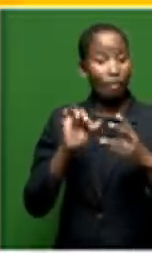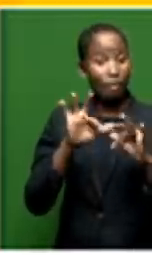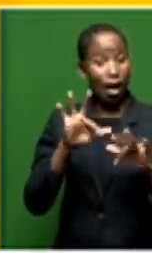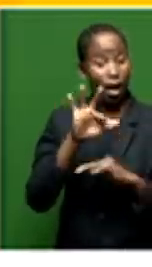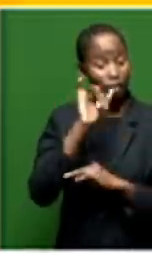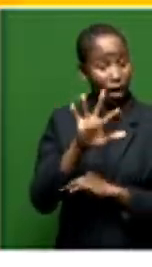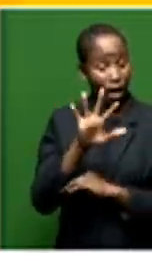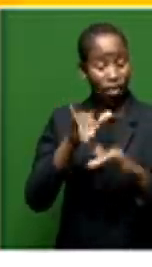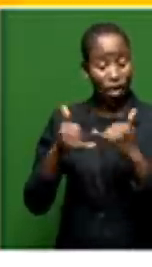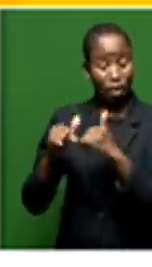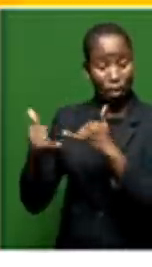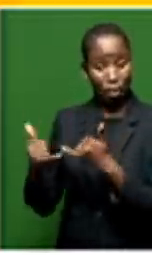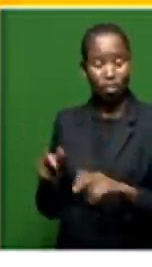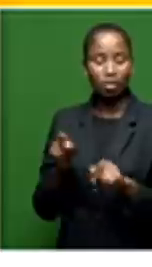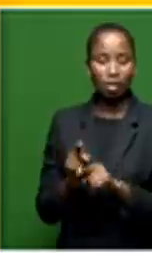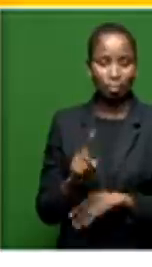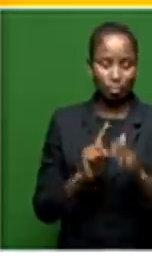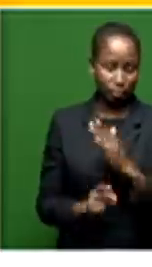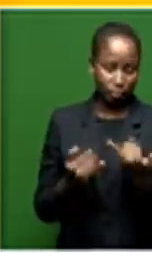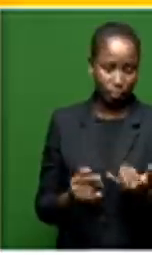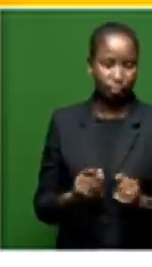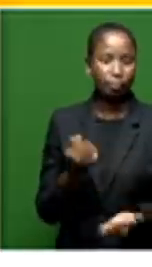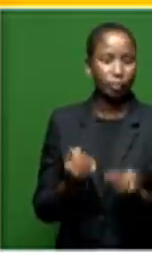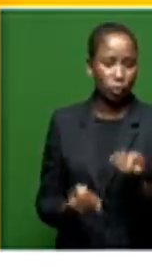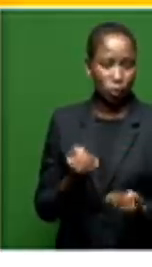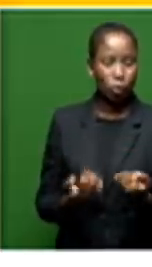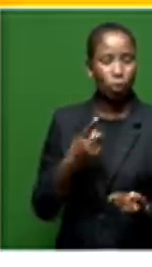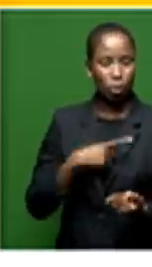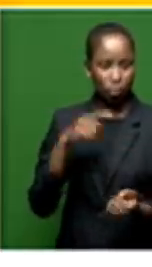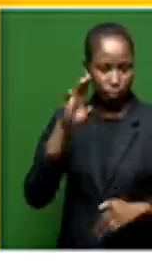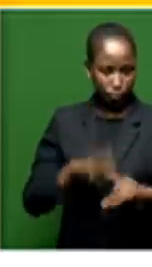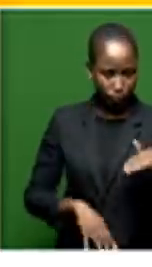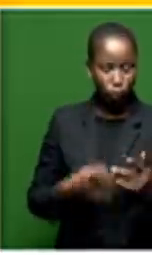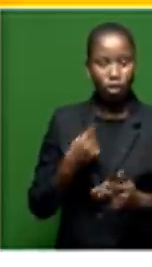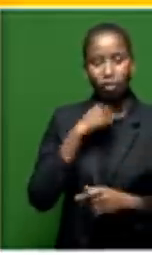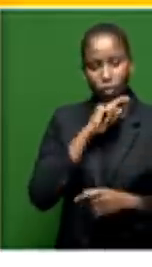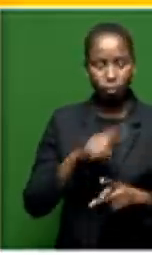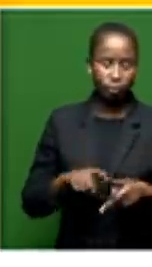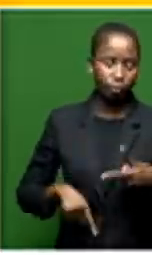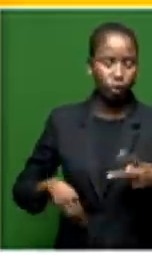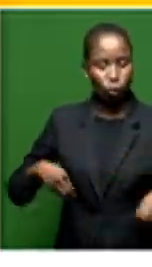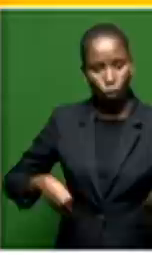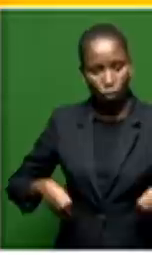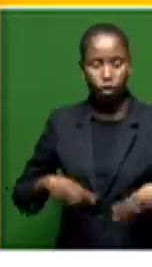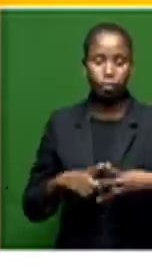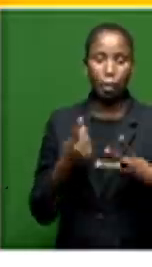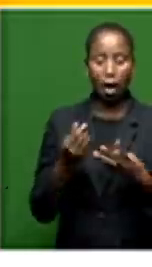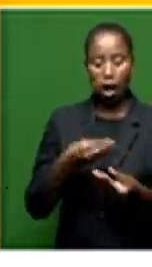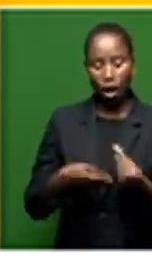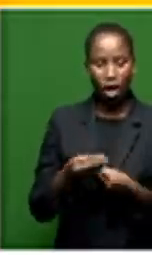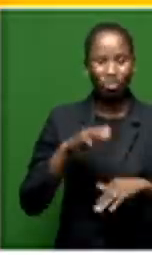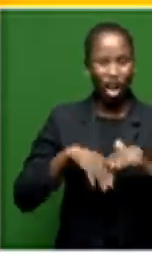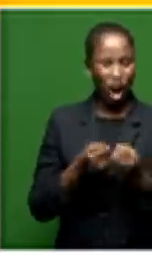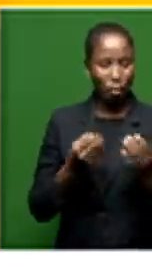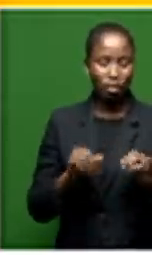this morning. They are, of course, facing more than 70 charges of fraud, corruption and money laundering. Our reporters out there this